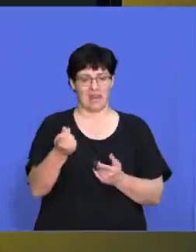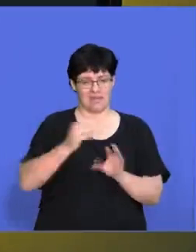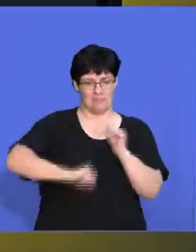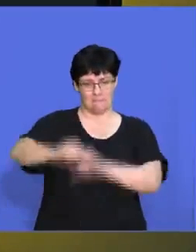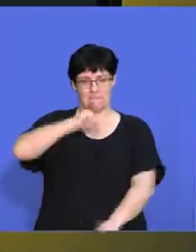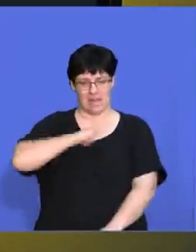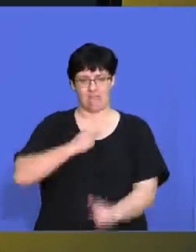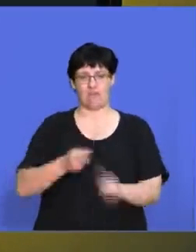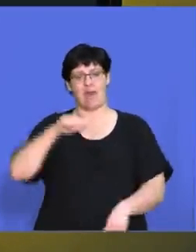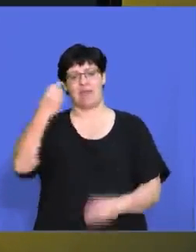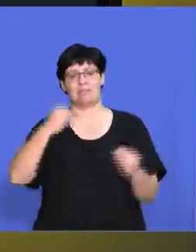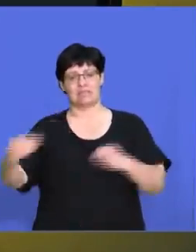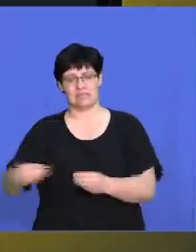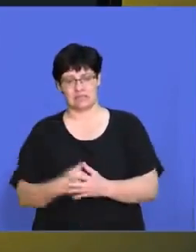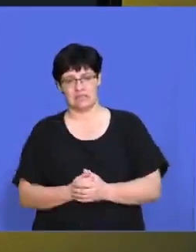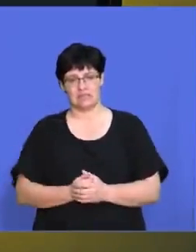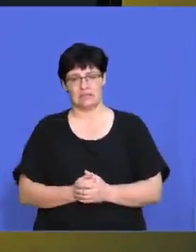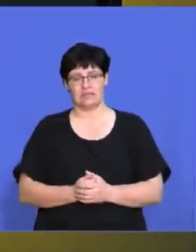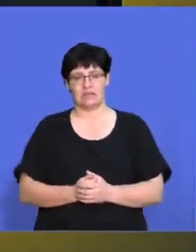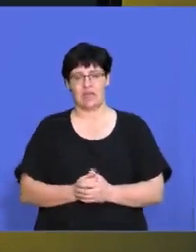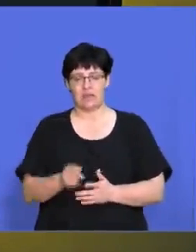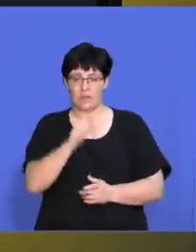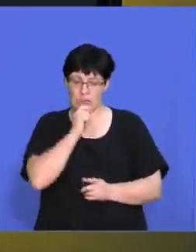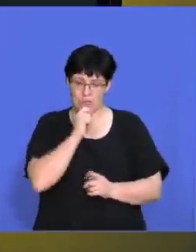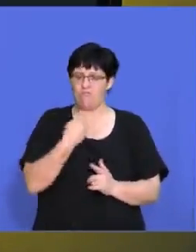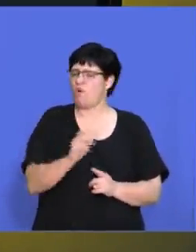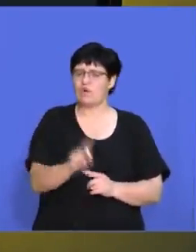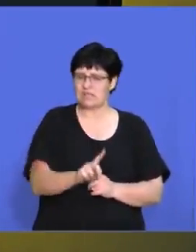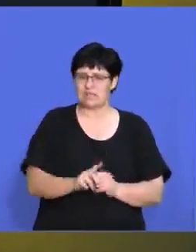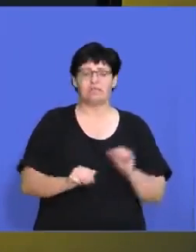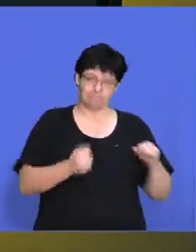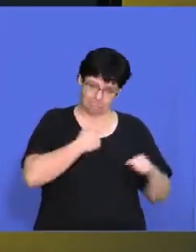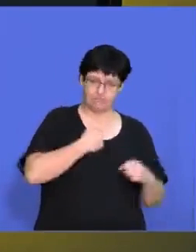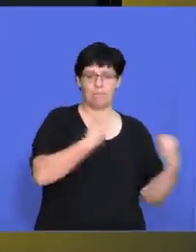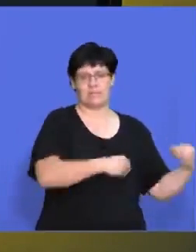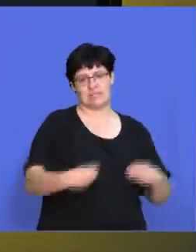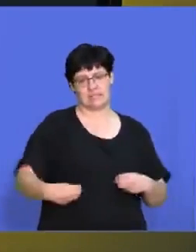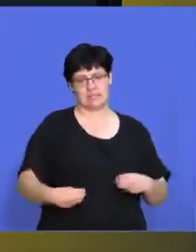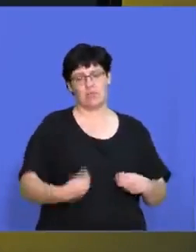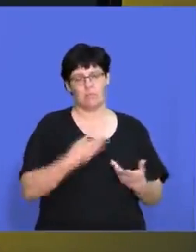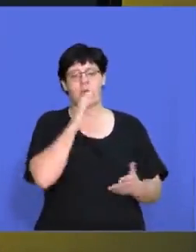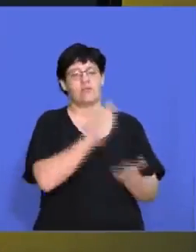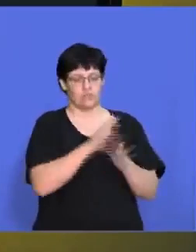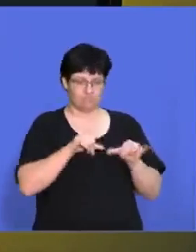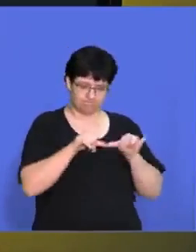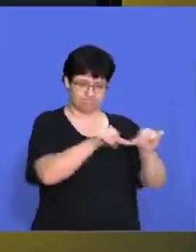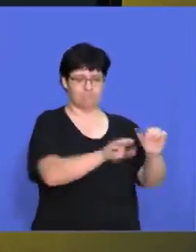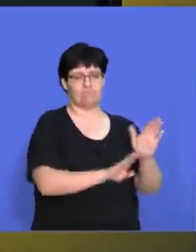out of another business and and use it for for the current business to ensure its survival.